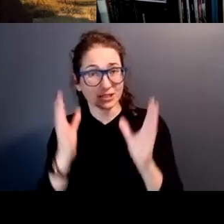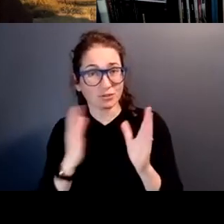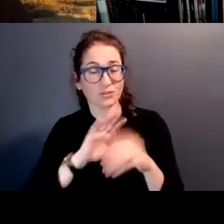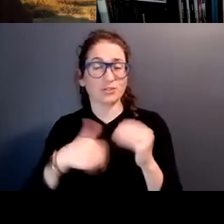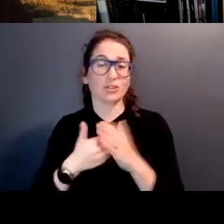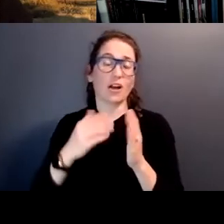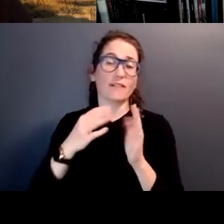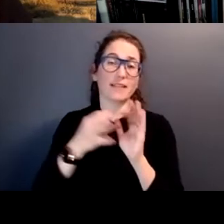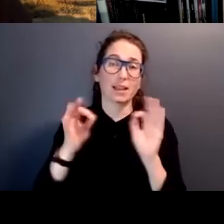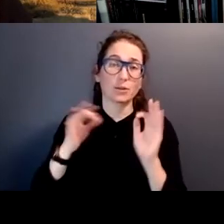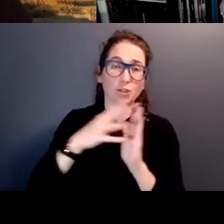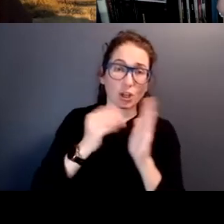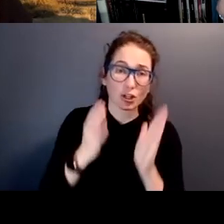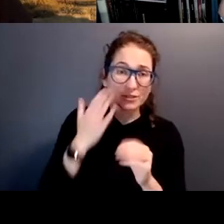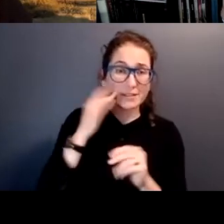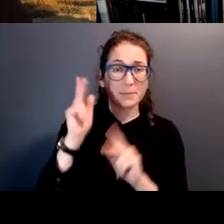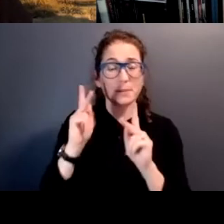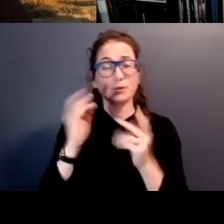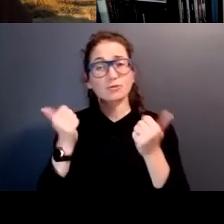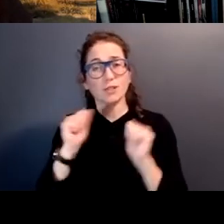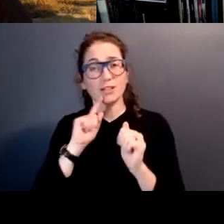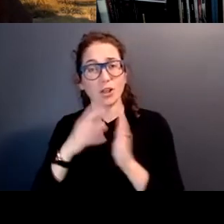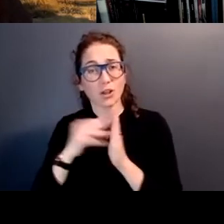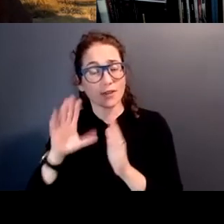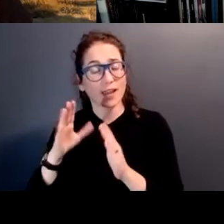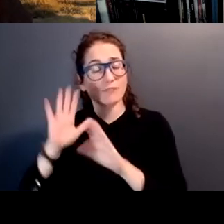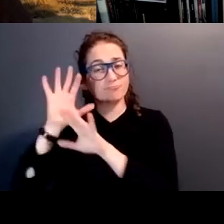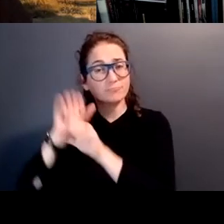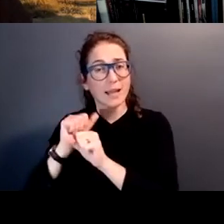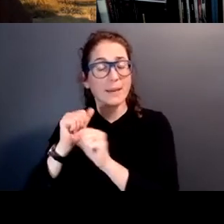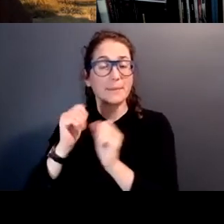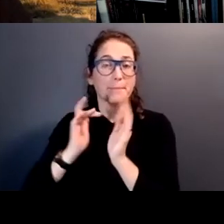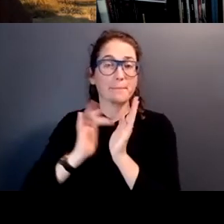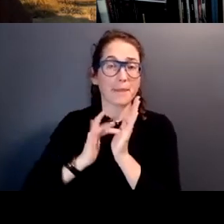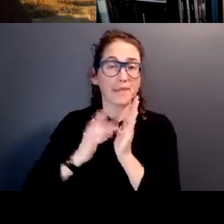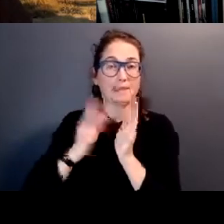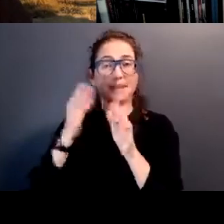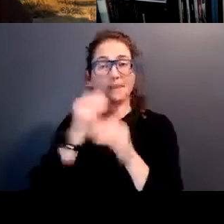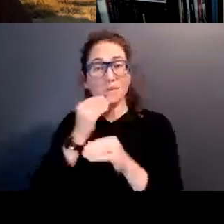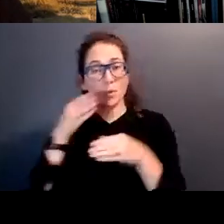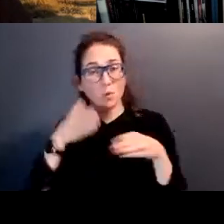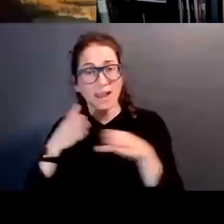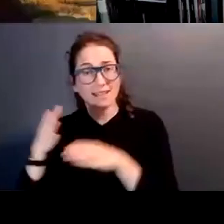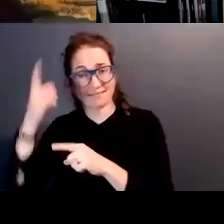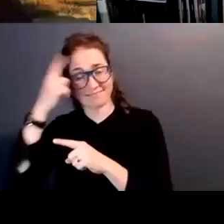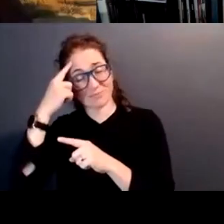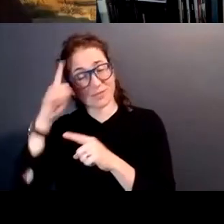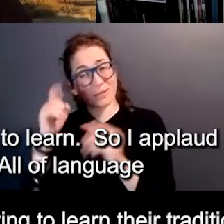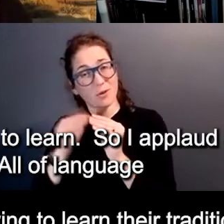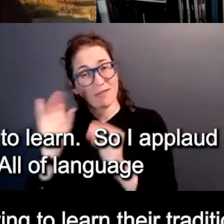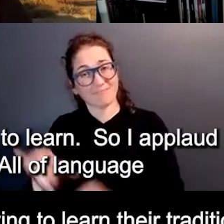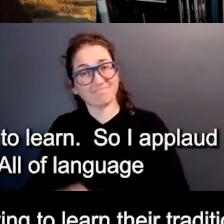language learners, all of the people who are trying to learn their traditional medicine and food ways. I just think we need more and more and more of that.